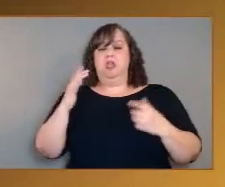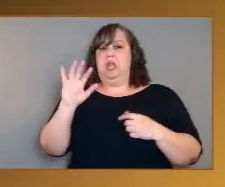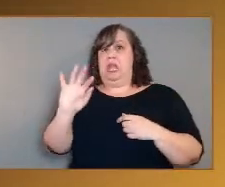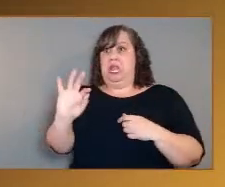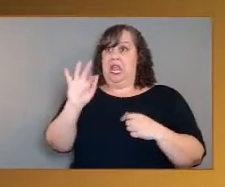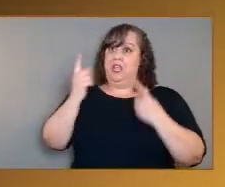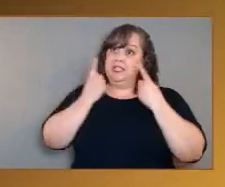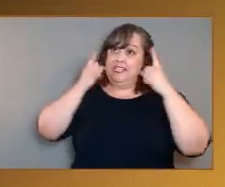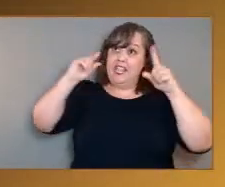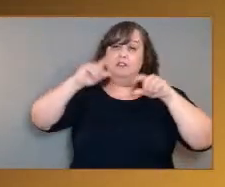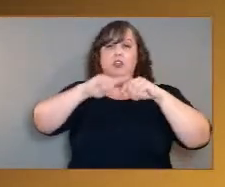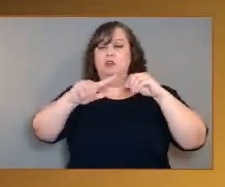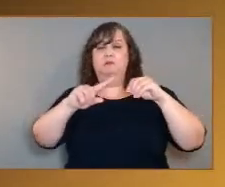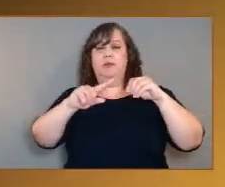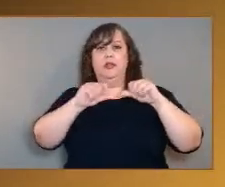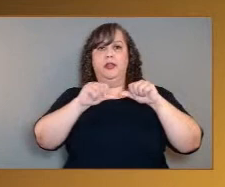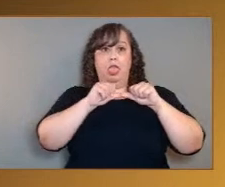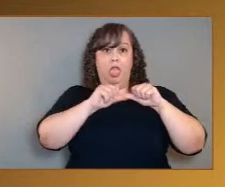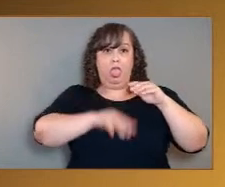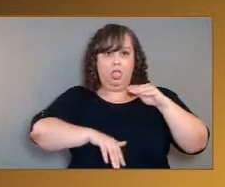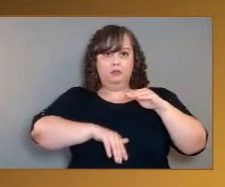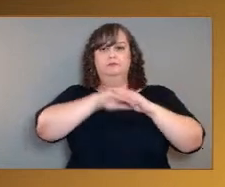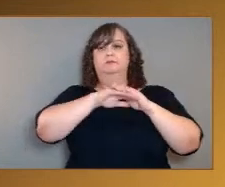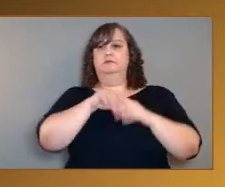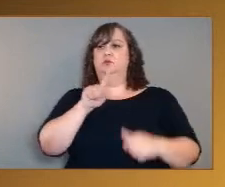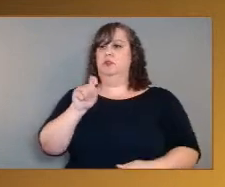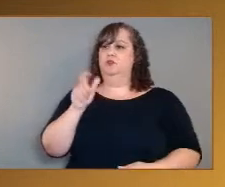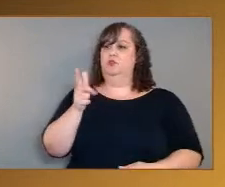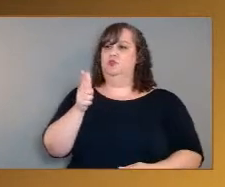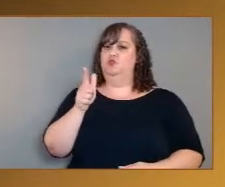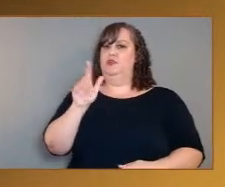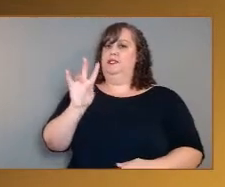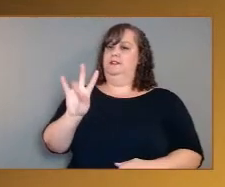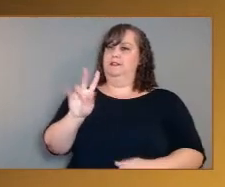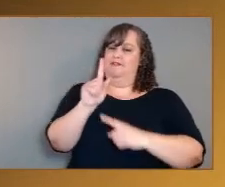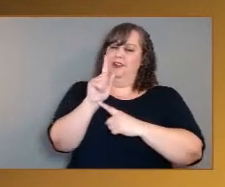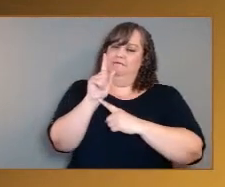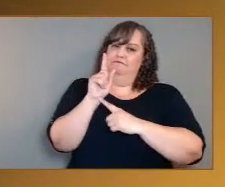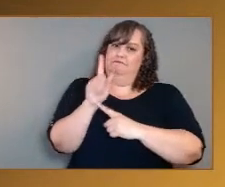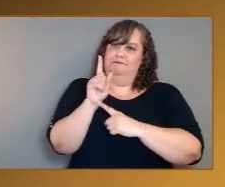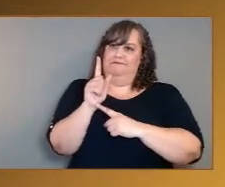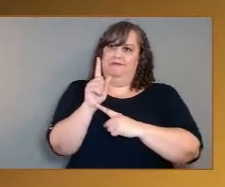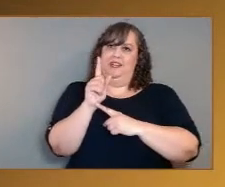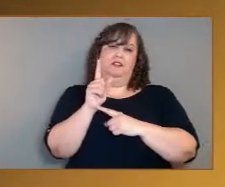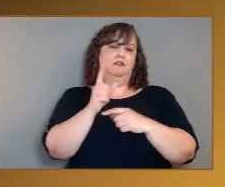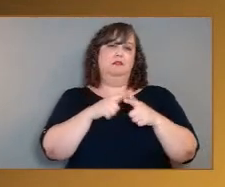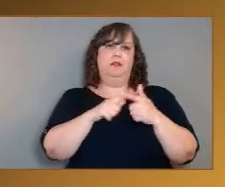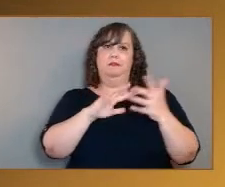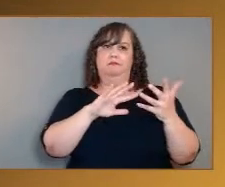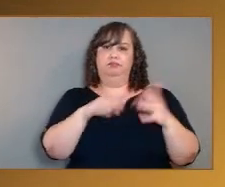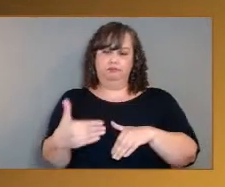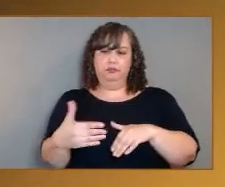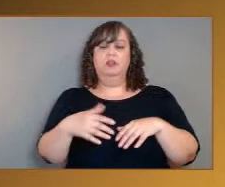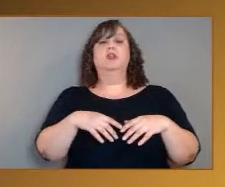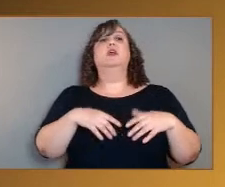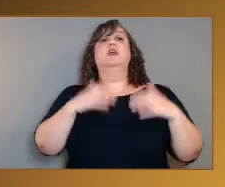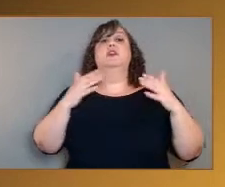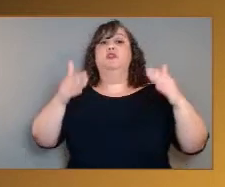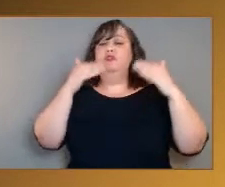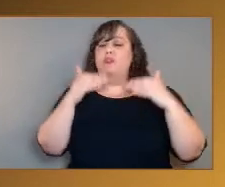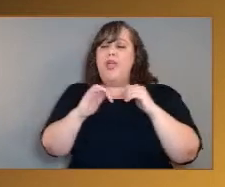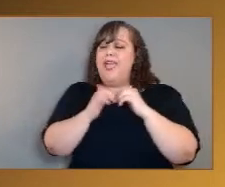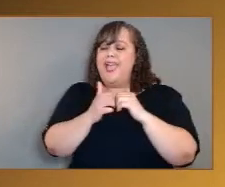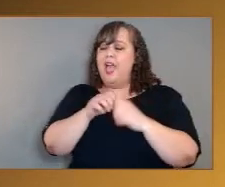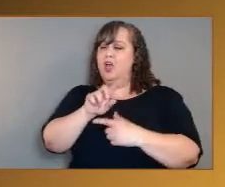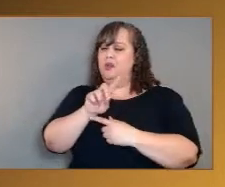us how Da Vinci Plus will withstand these harsh conditions and plunge right down into Venus's atmosphere? Dr. what we're